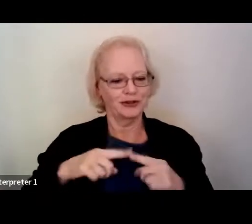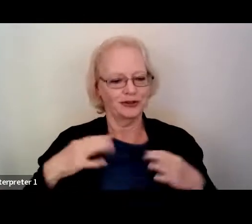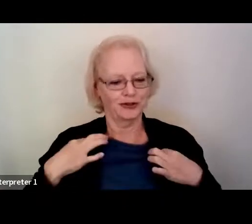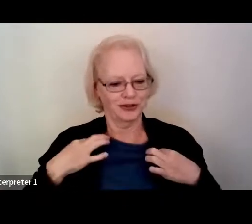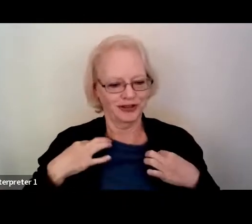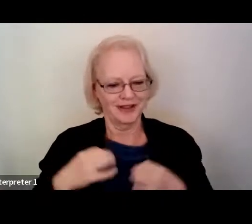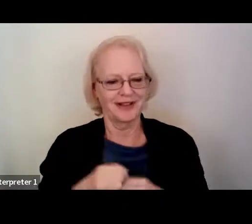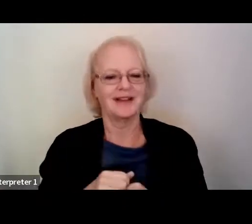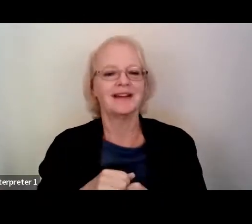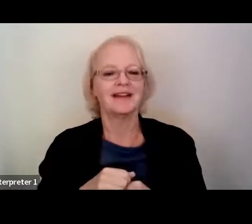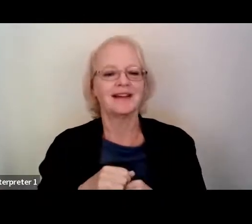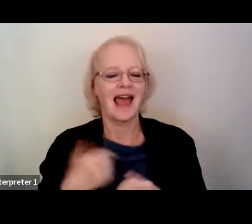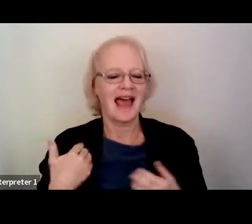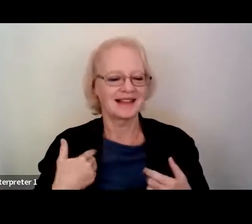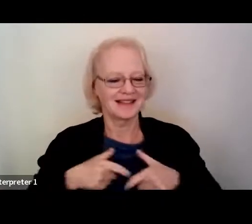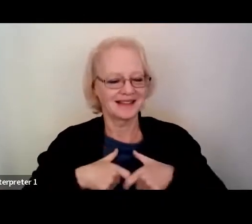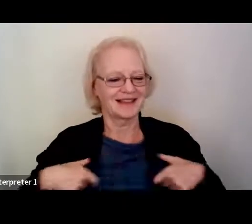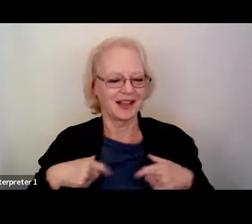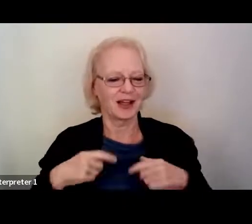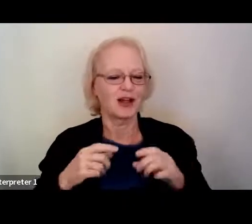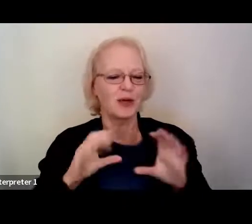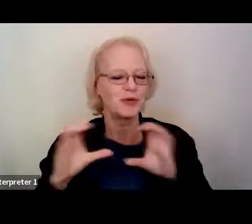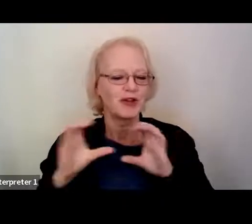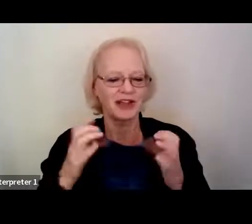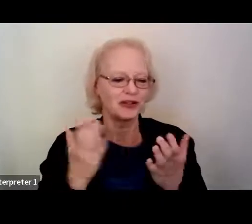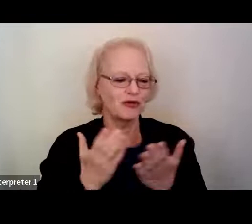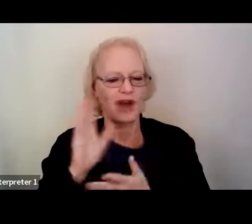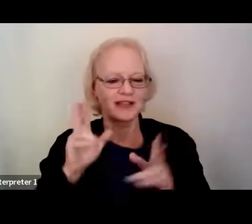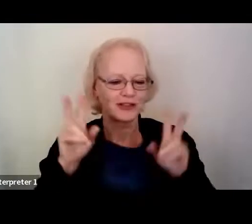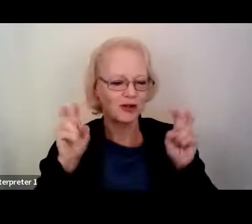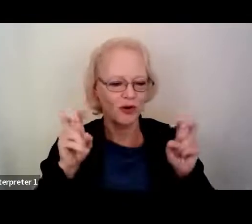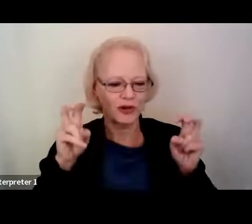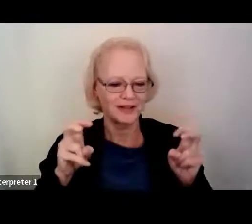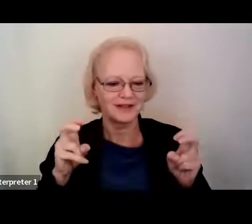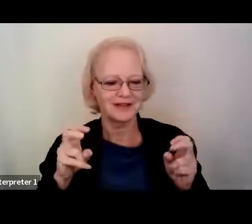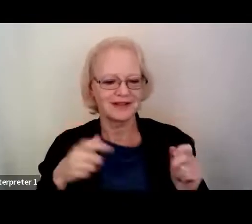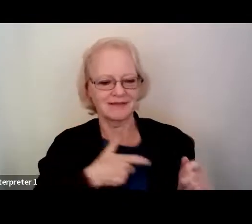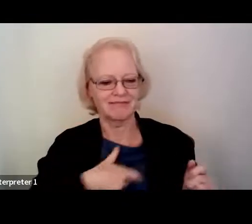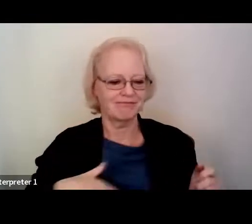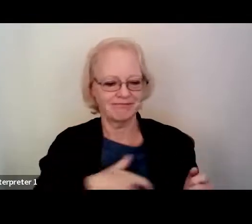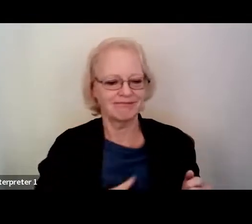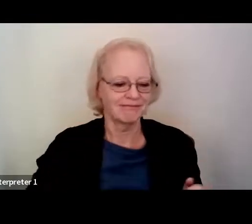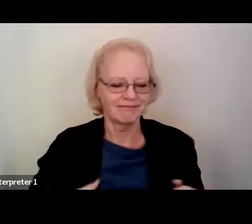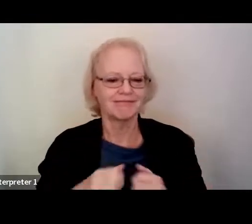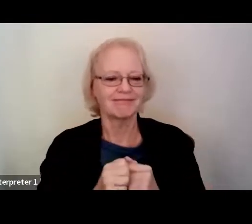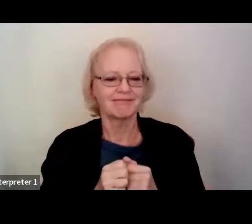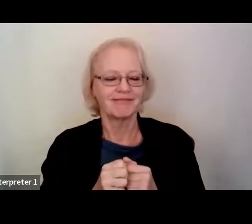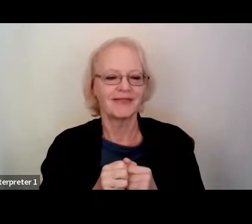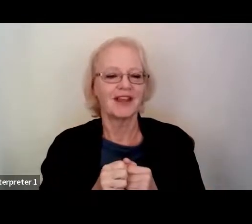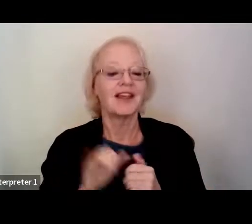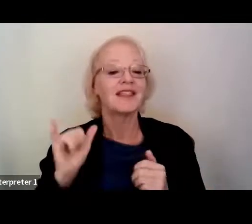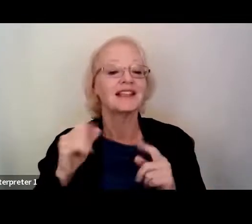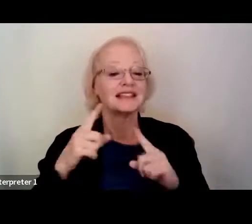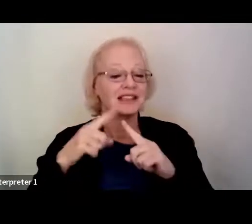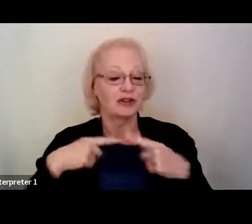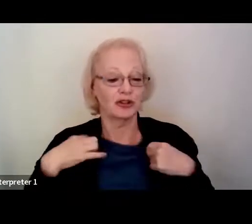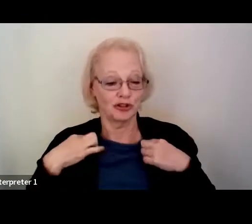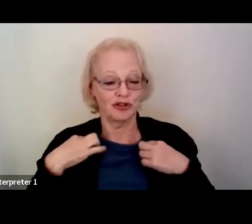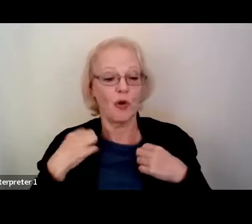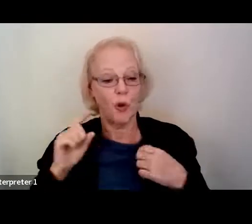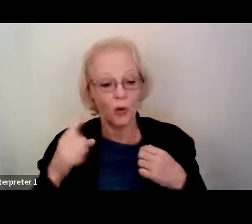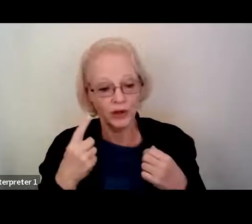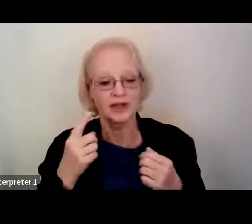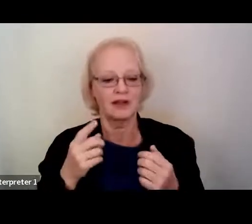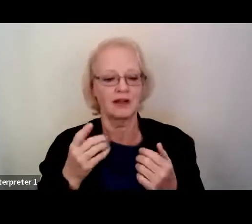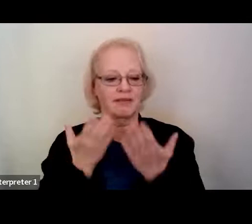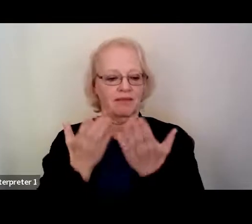catchy communication rights slogans on them. These are only available through this Friday,